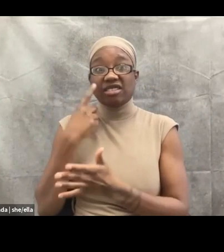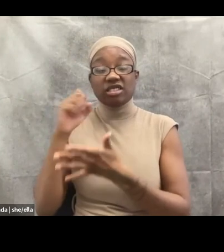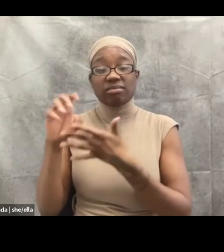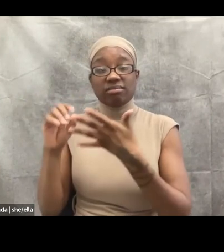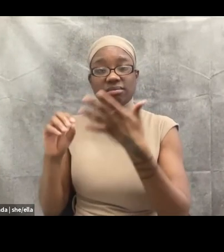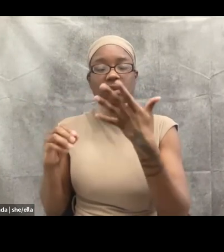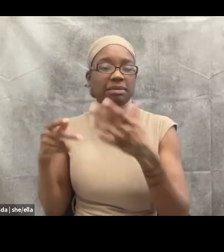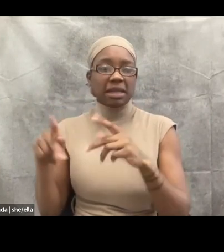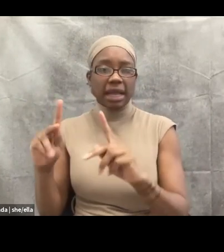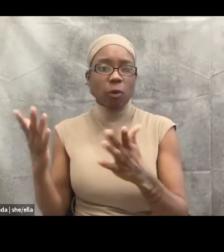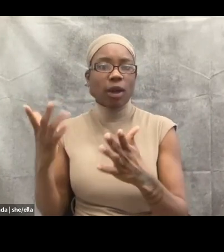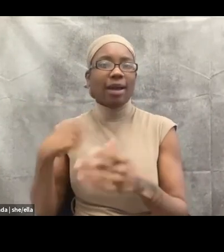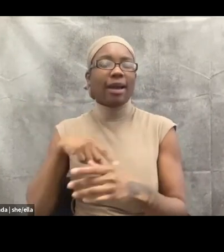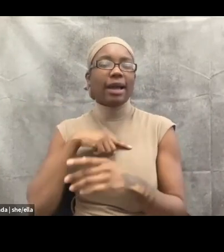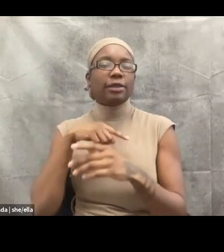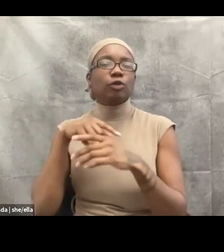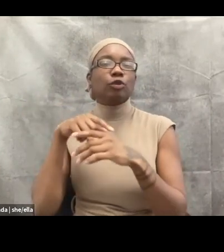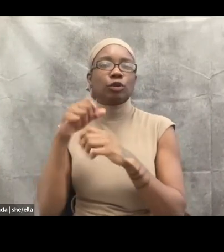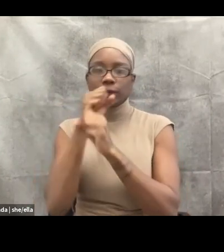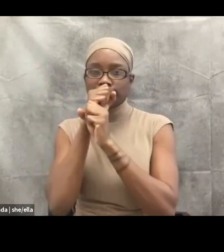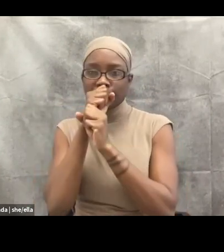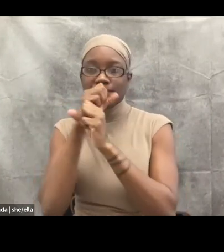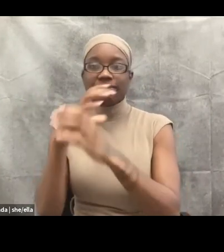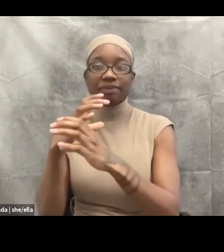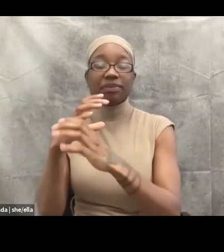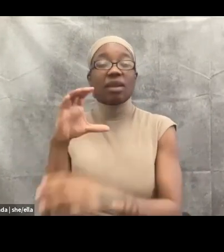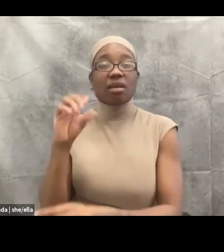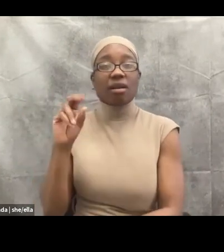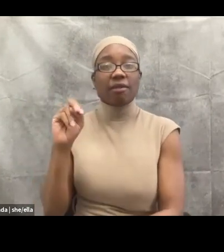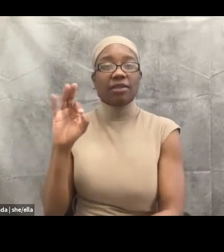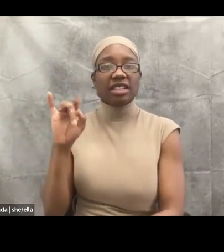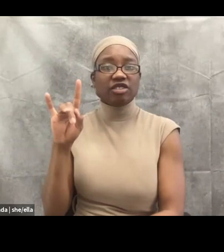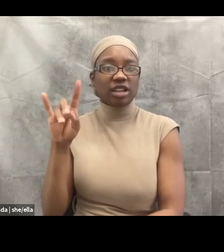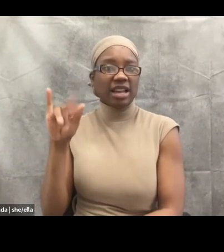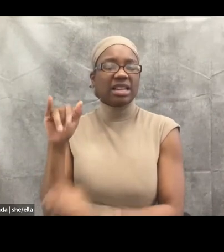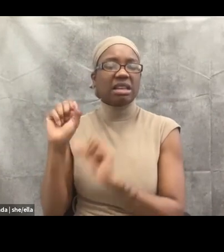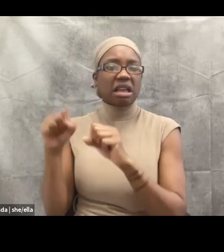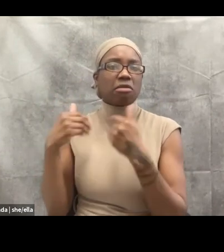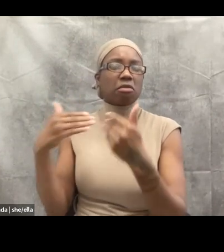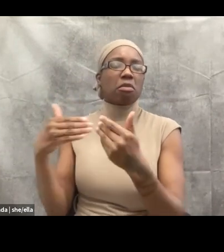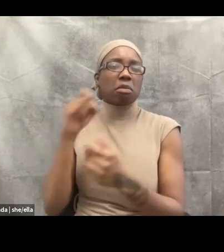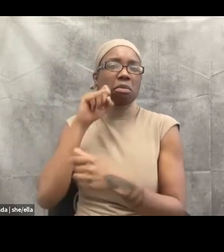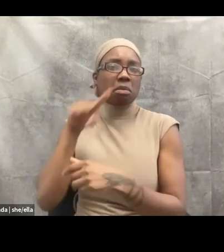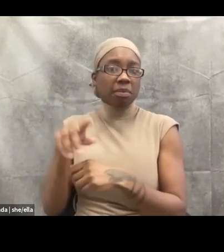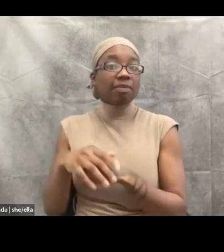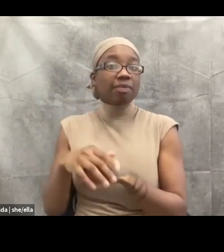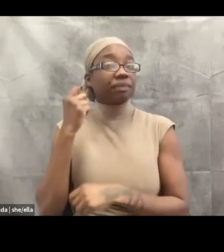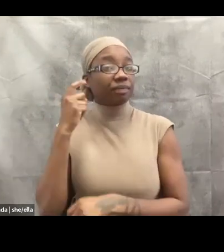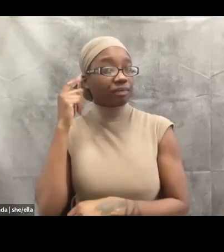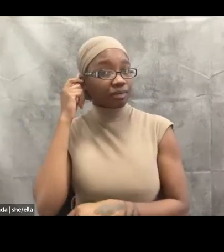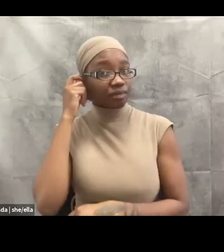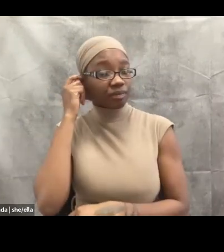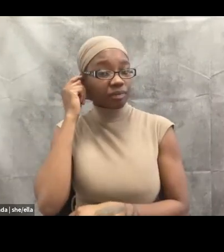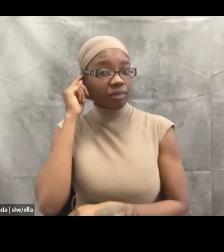people's confidentiality, um, because our society is so litigious clinicians are just put in positions